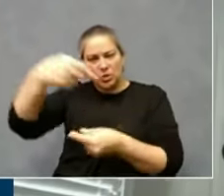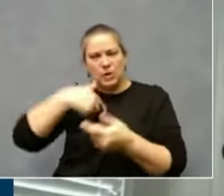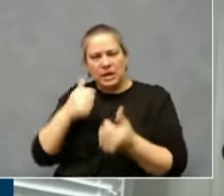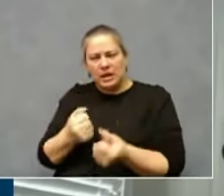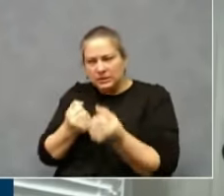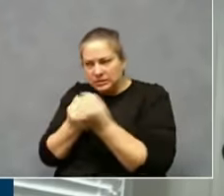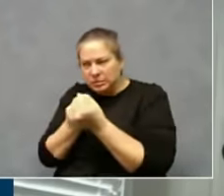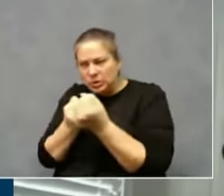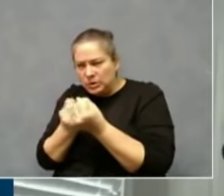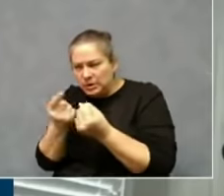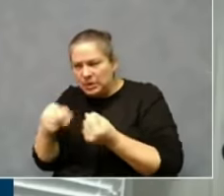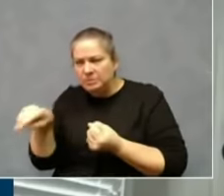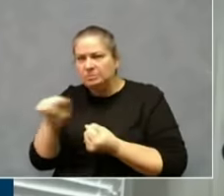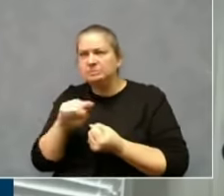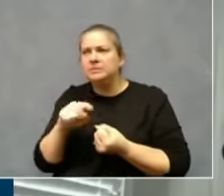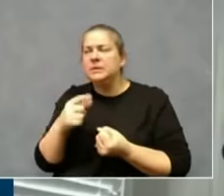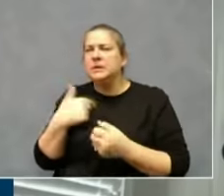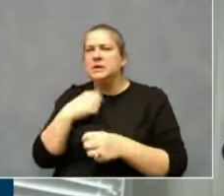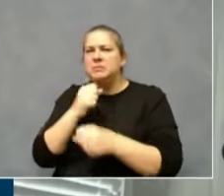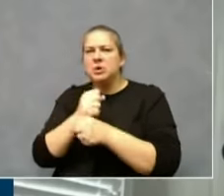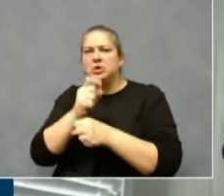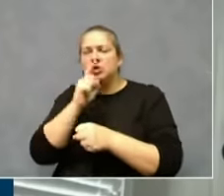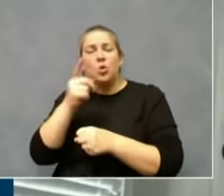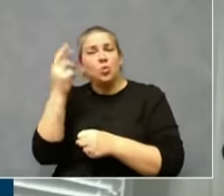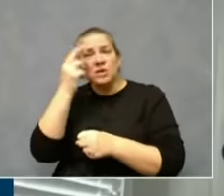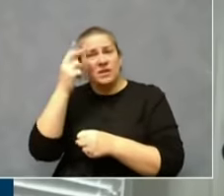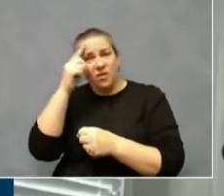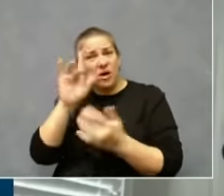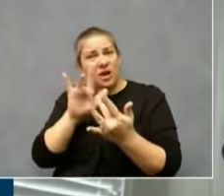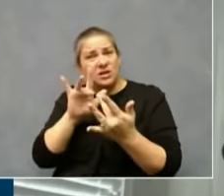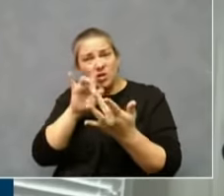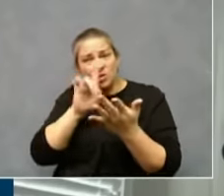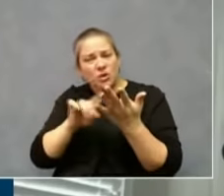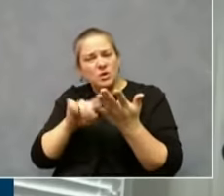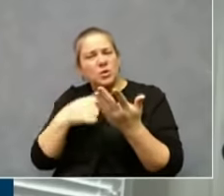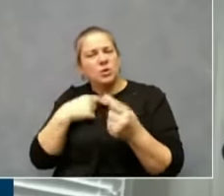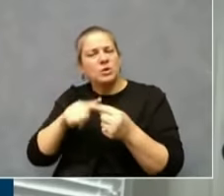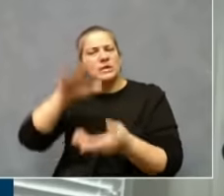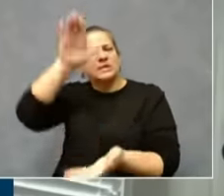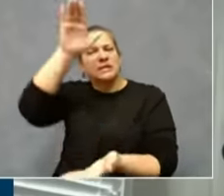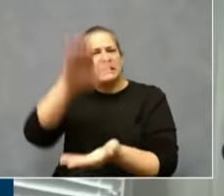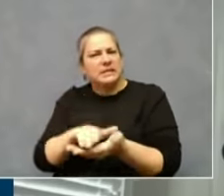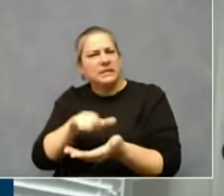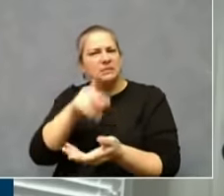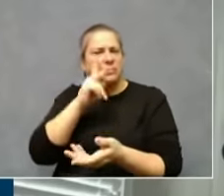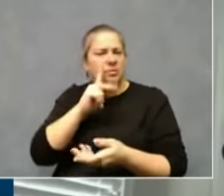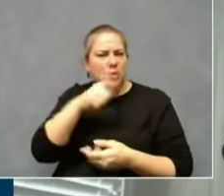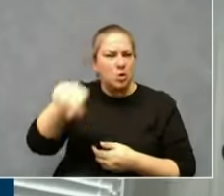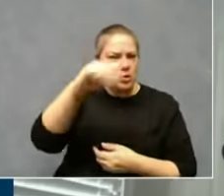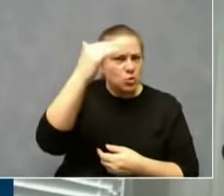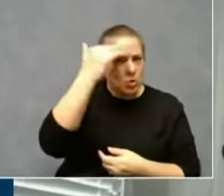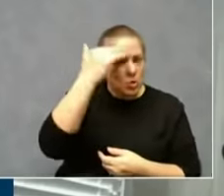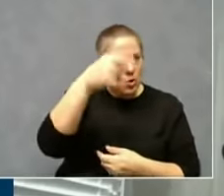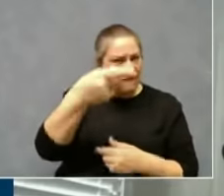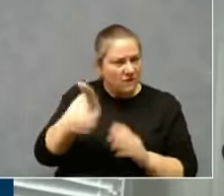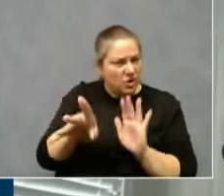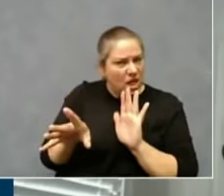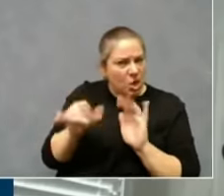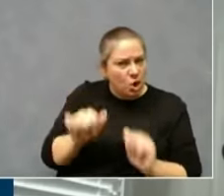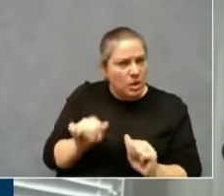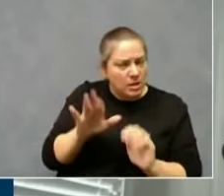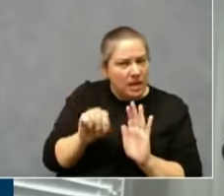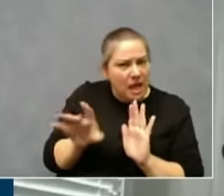throughout the population. We have also relied upon a federal information system called NEDS.